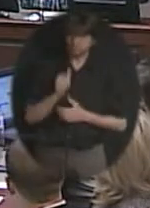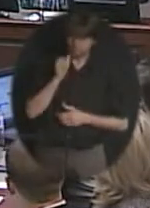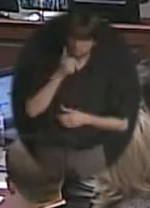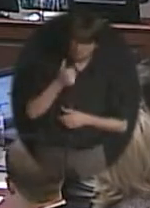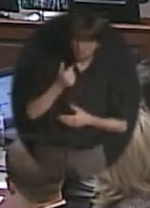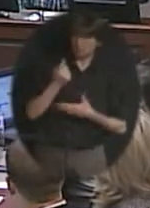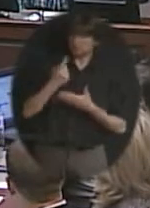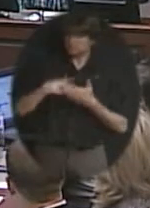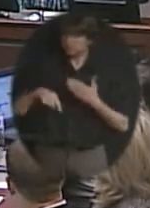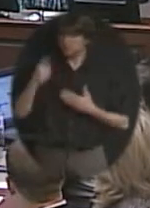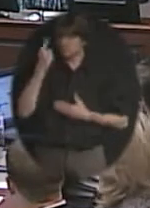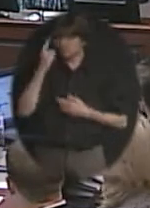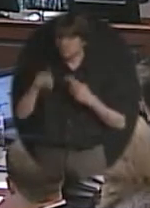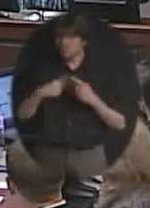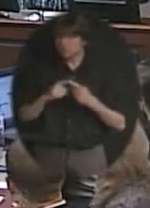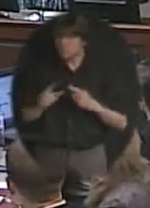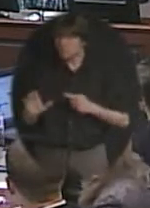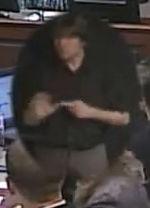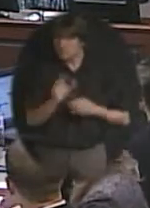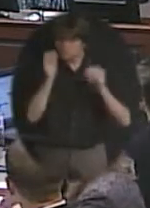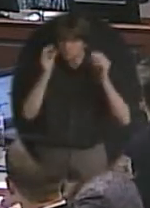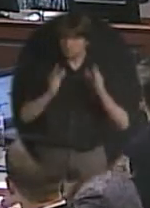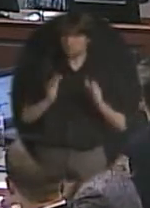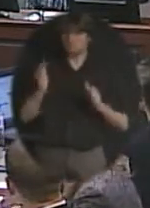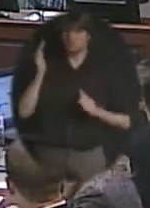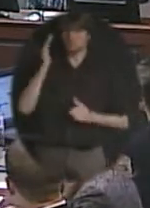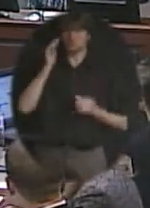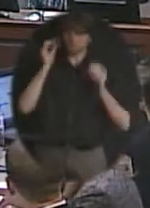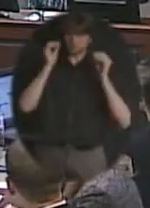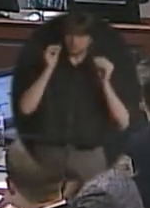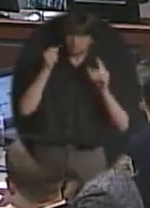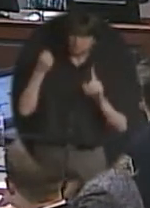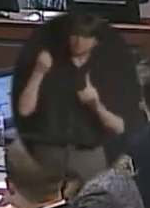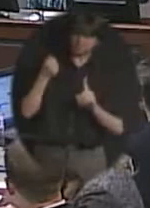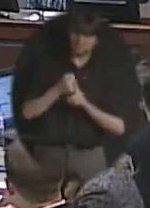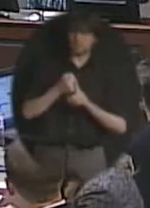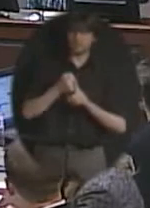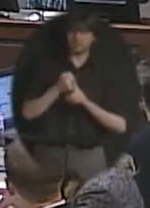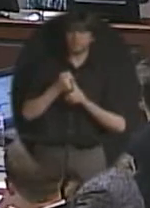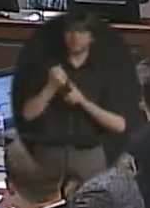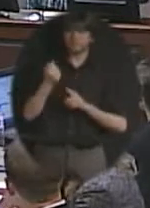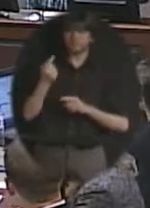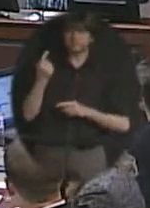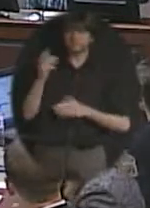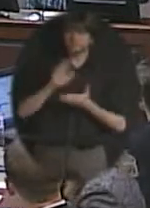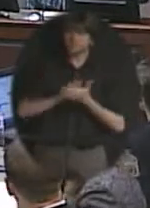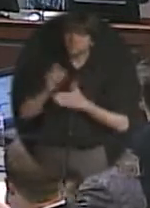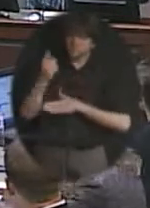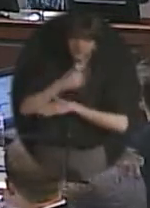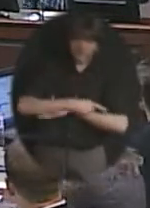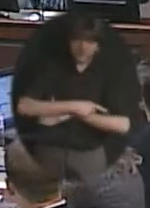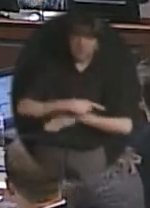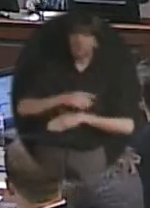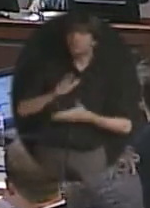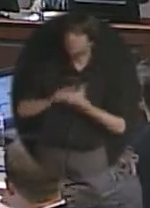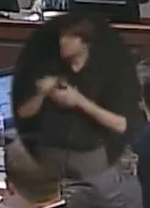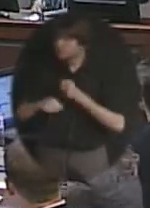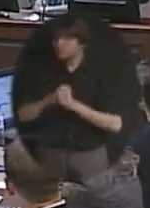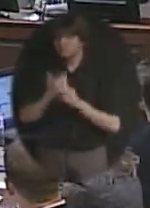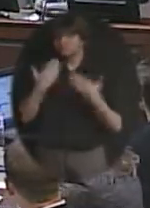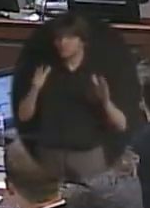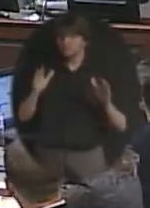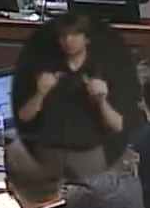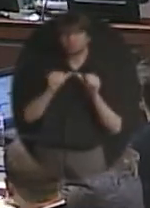next week and realize that teachers have an impact long after the school day is over and long after the year is over. And I hope that